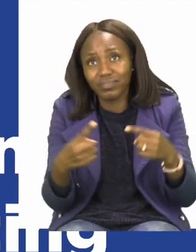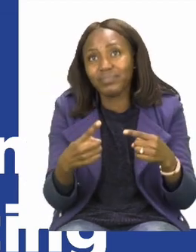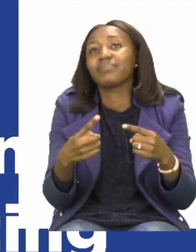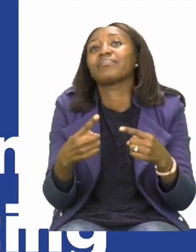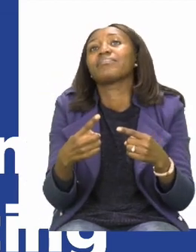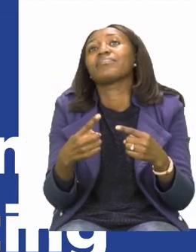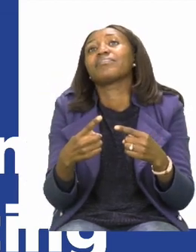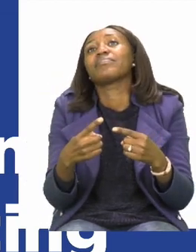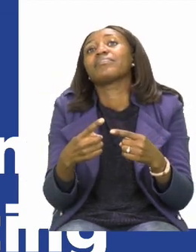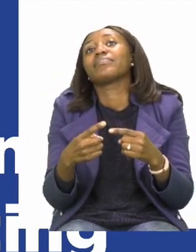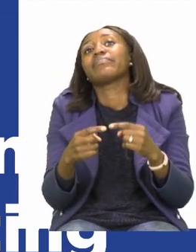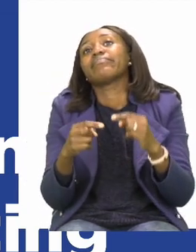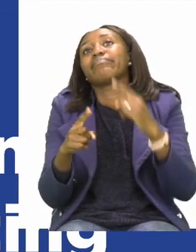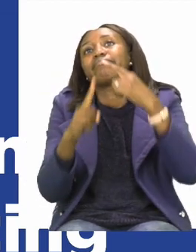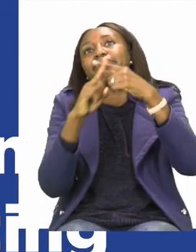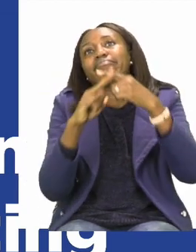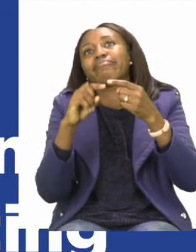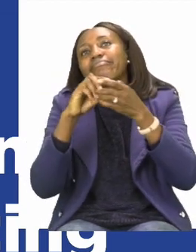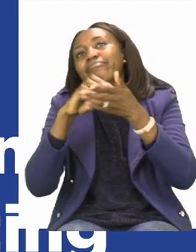and computation.